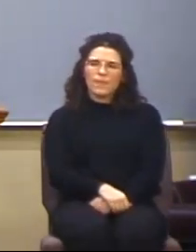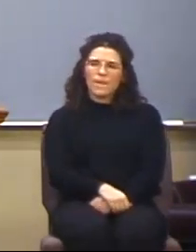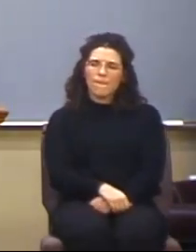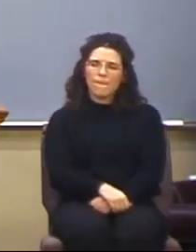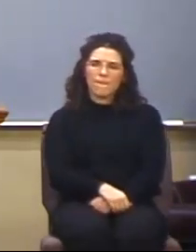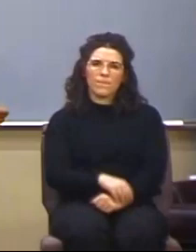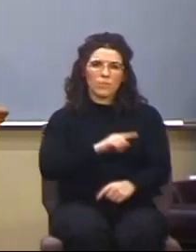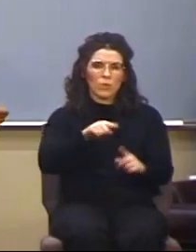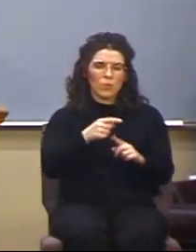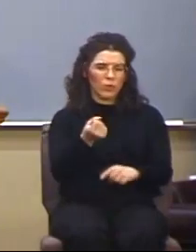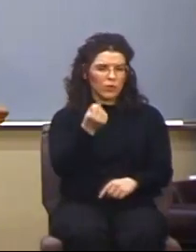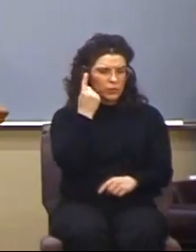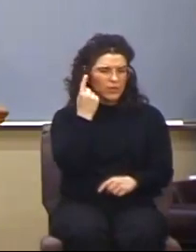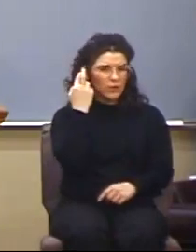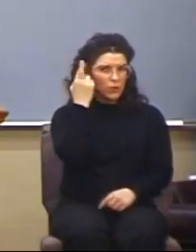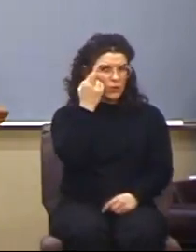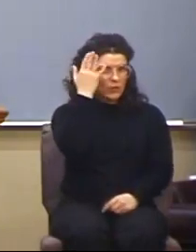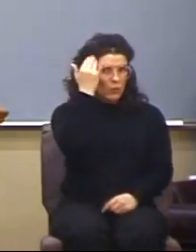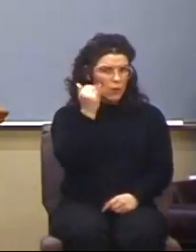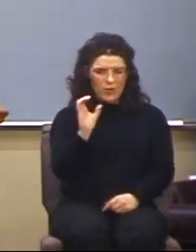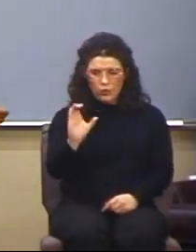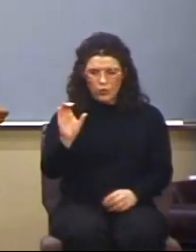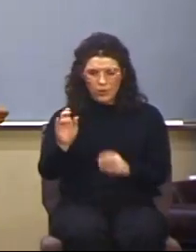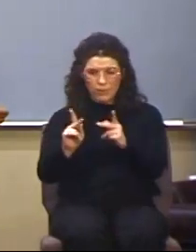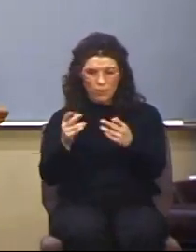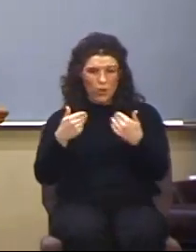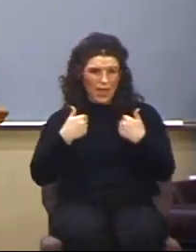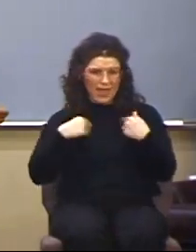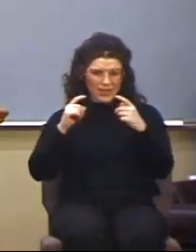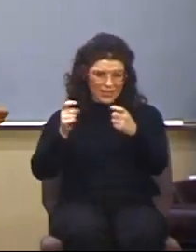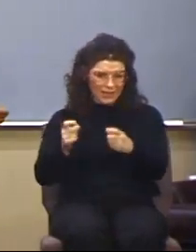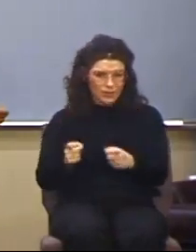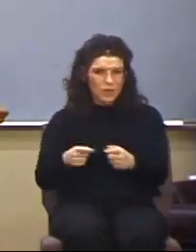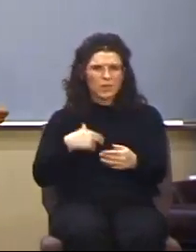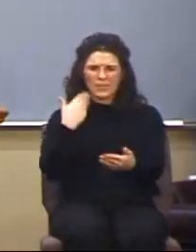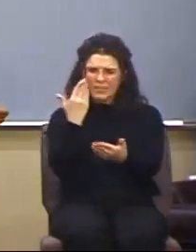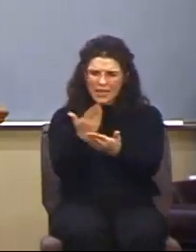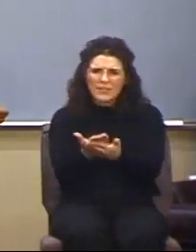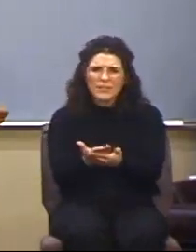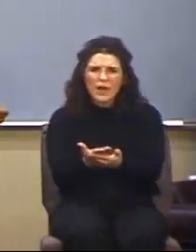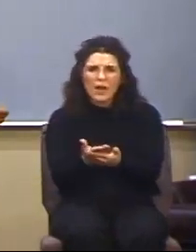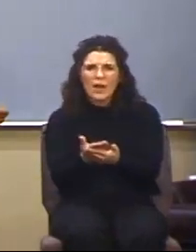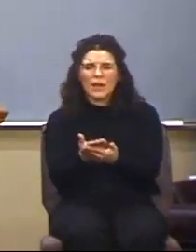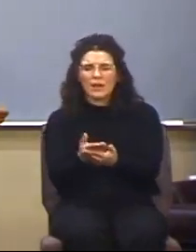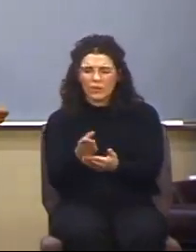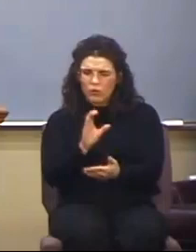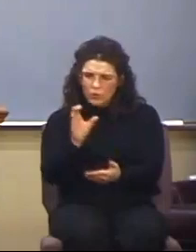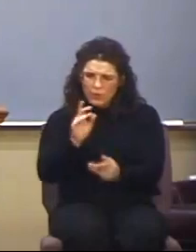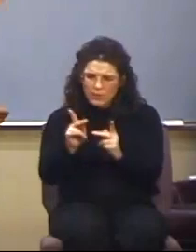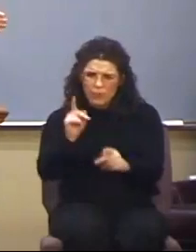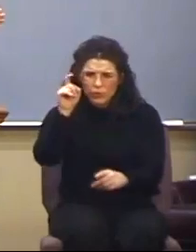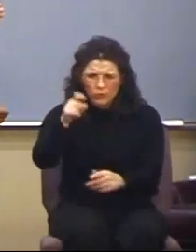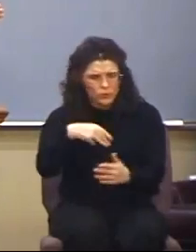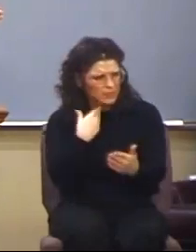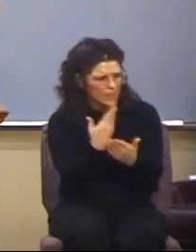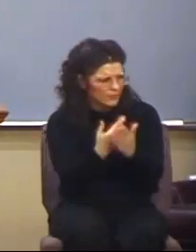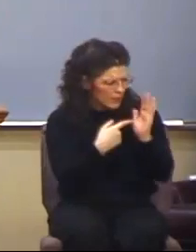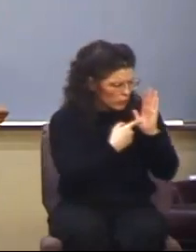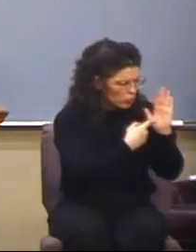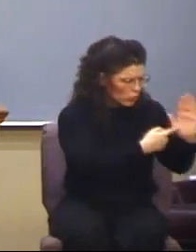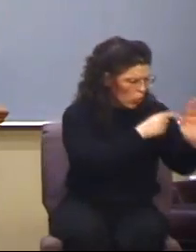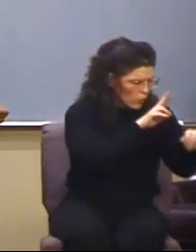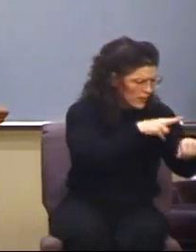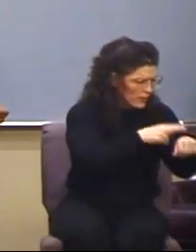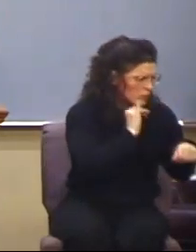gifts. Chapter 1, Paul tells us to testify. The Corinthians are supposed to testify to the nation of Israel.